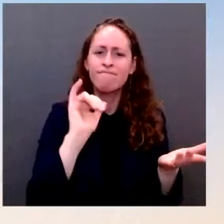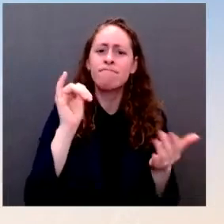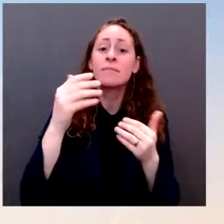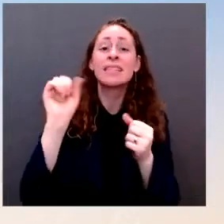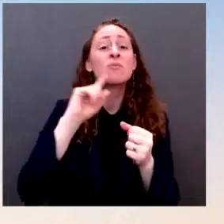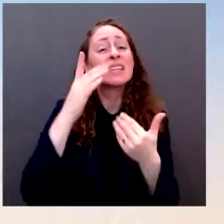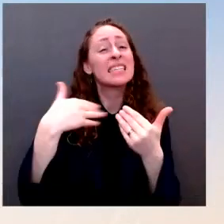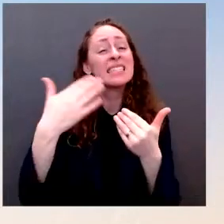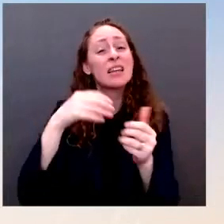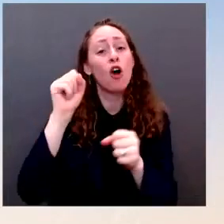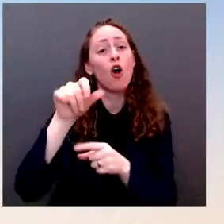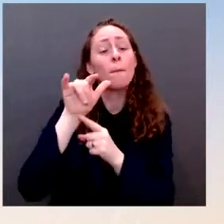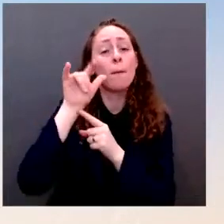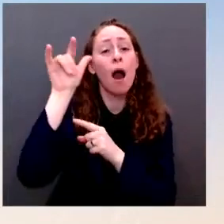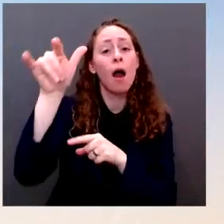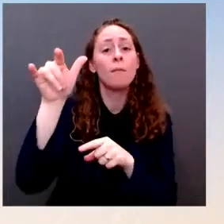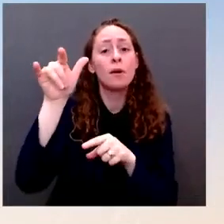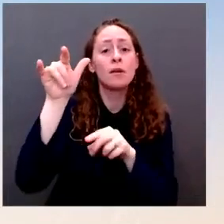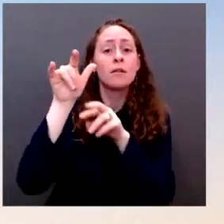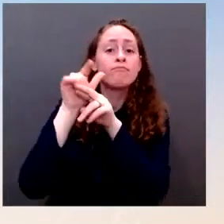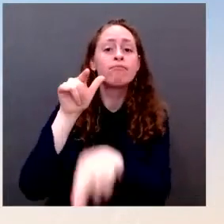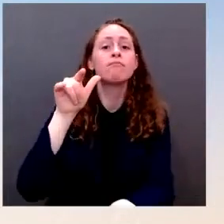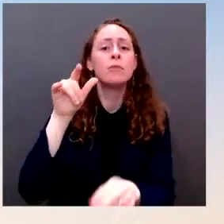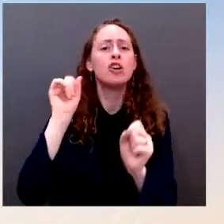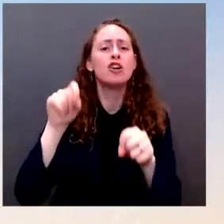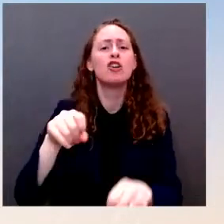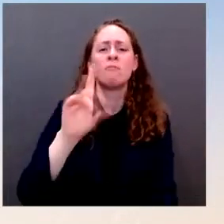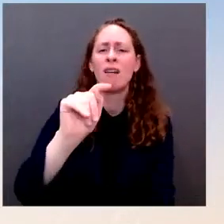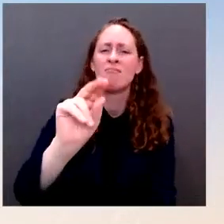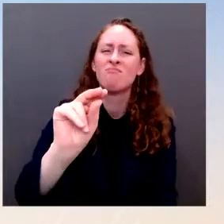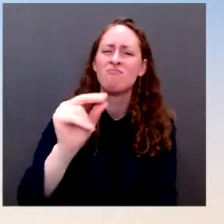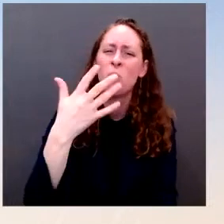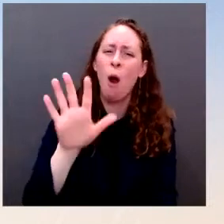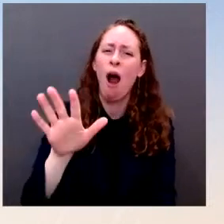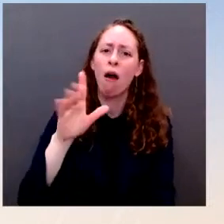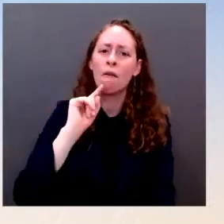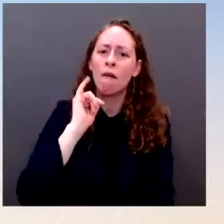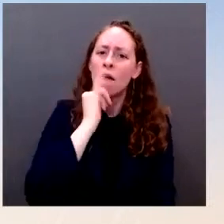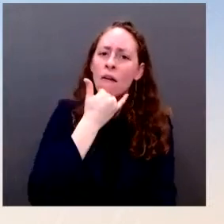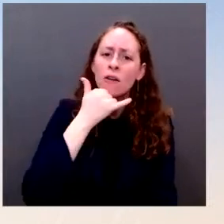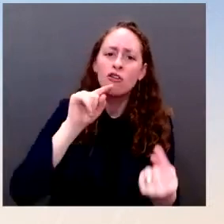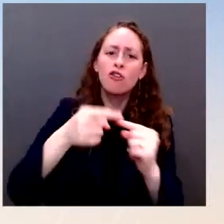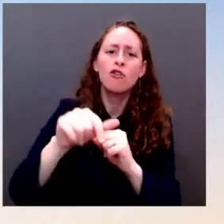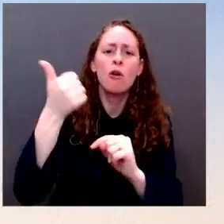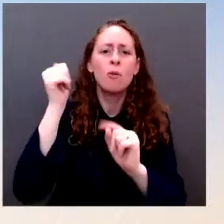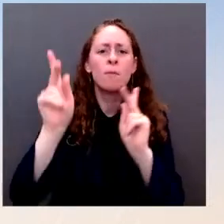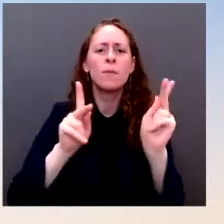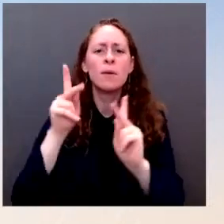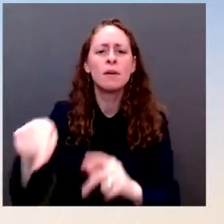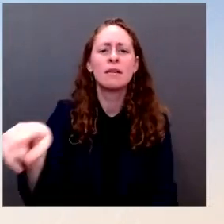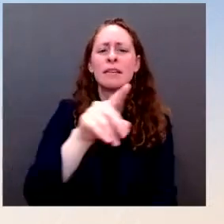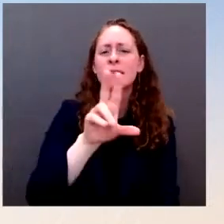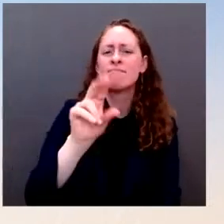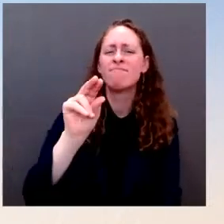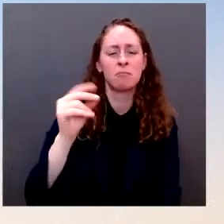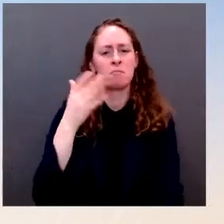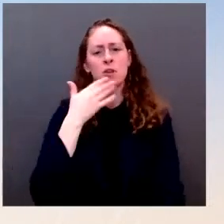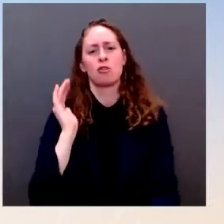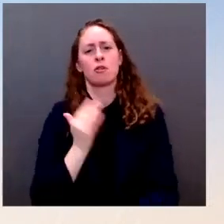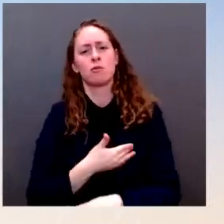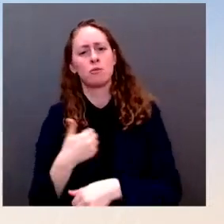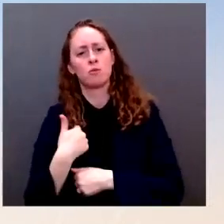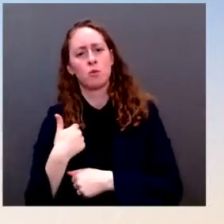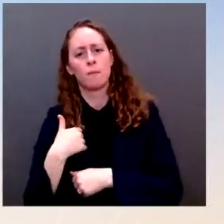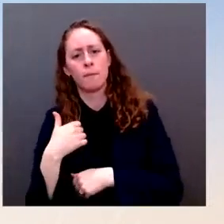who are on the ground and risked their lives to kill a terrorist responsible for the slaughter and enslavement of the Yazidi religious minority in the north- in